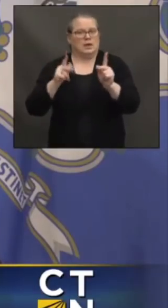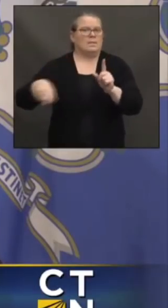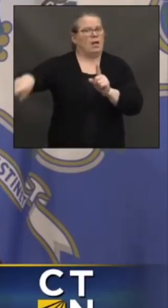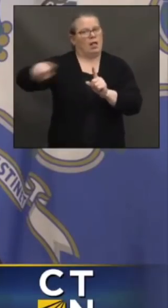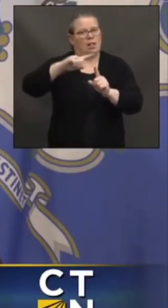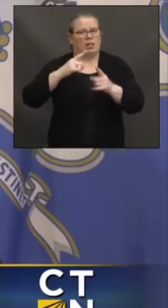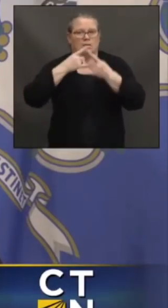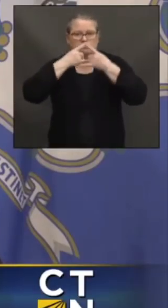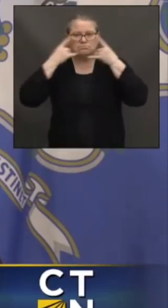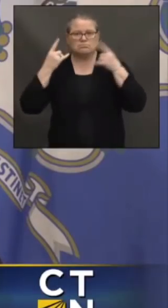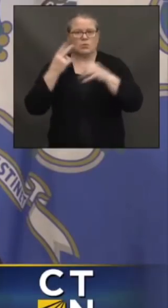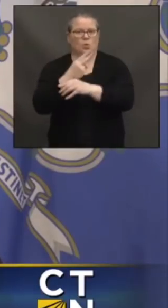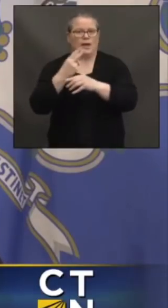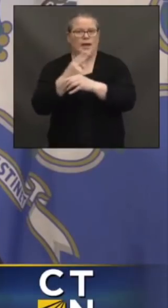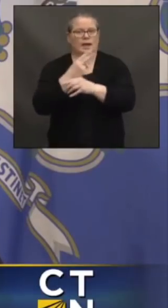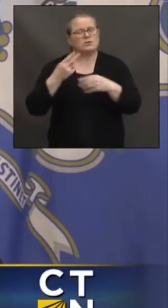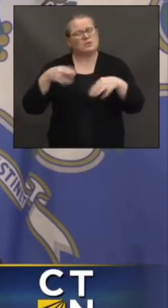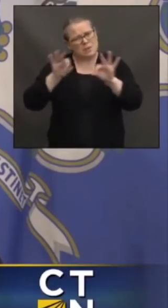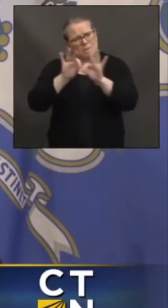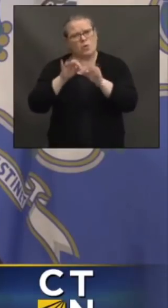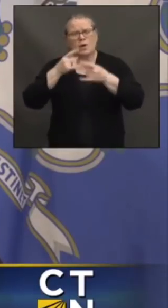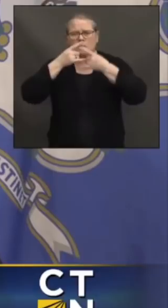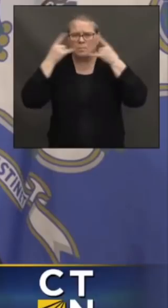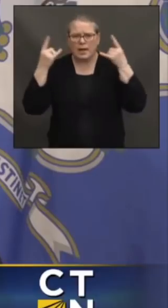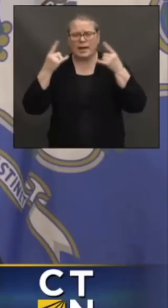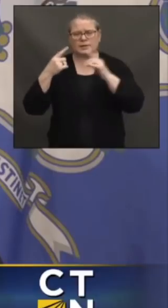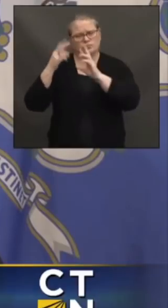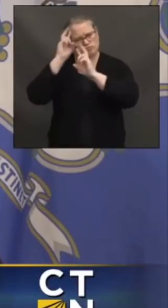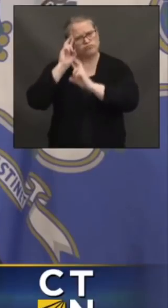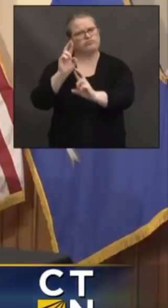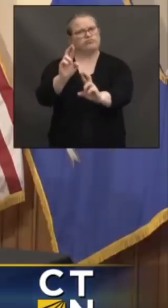mask and show respect for them, even if you have been vaccinated.